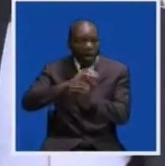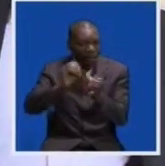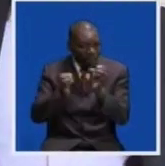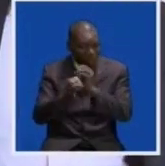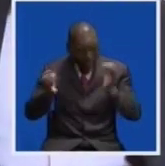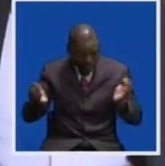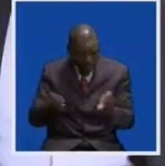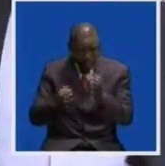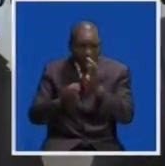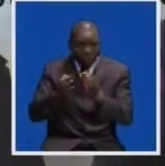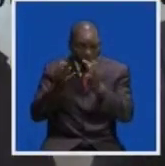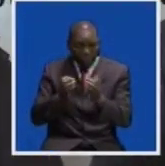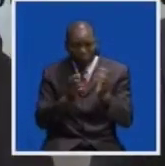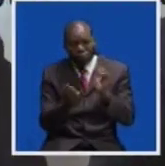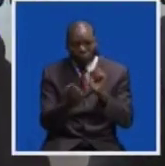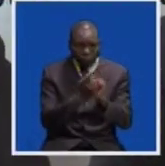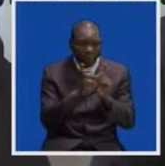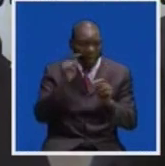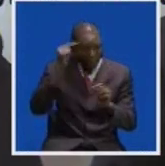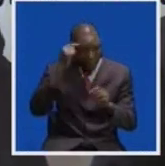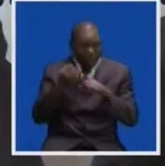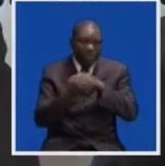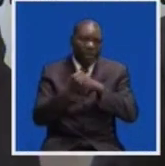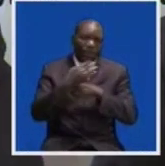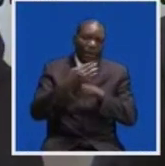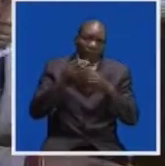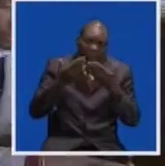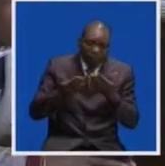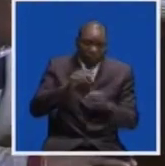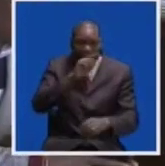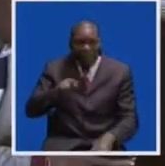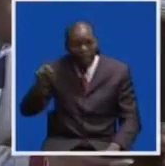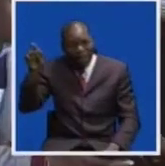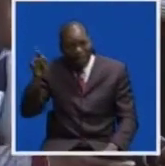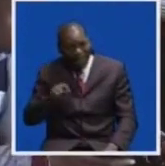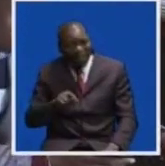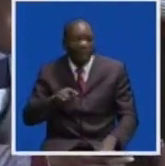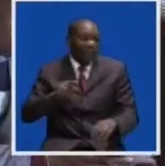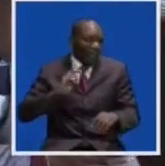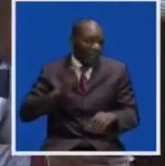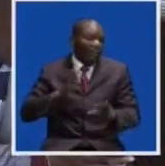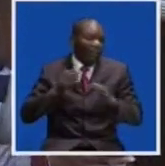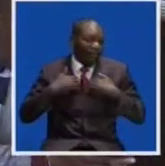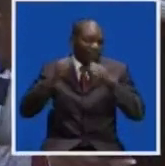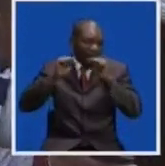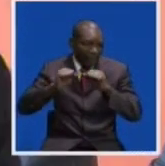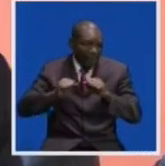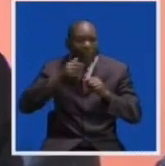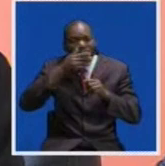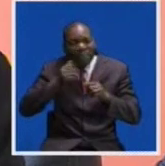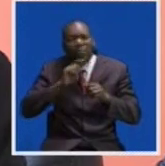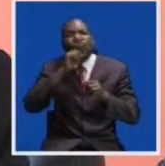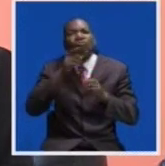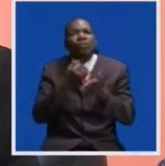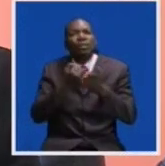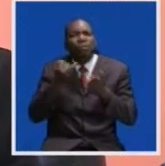they want to engage government or advise government or even criticize government, which we will accept, let us discuss real issues